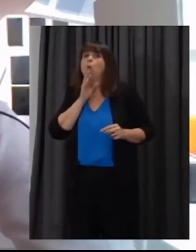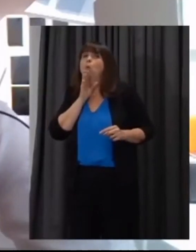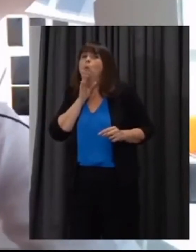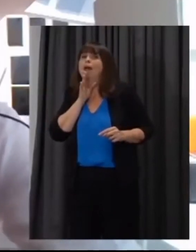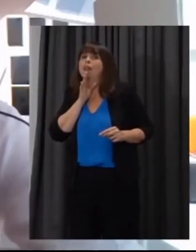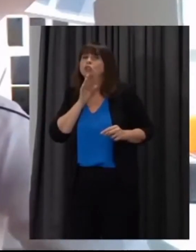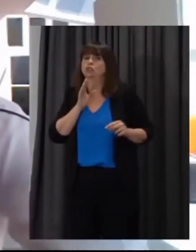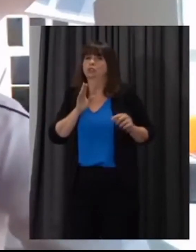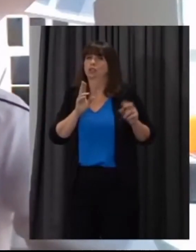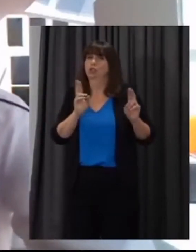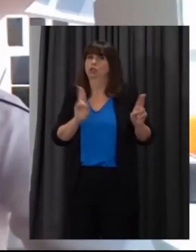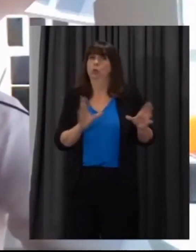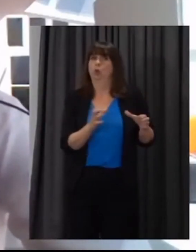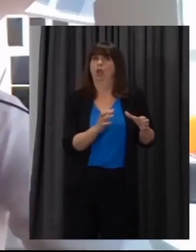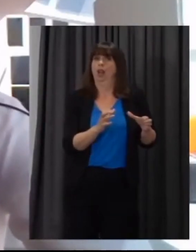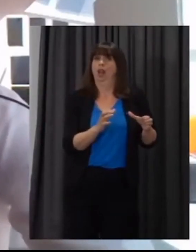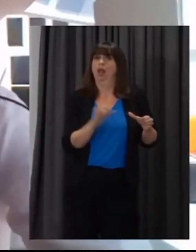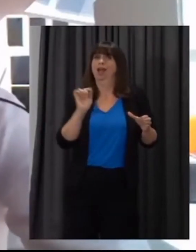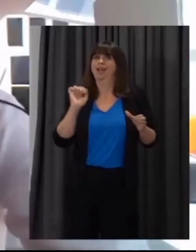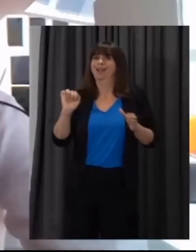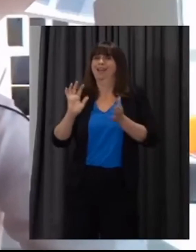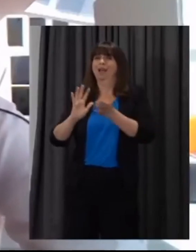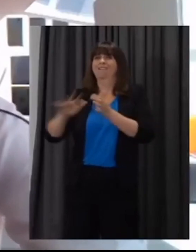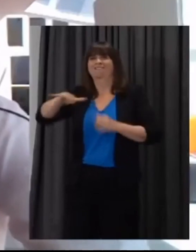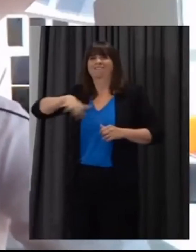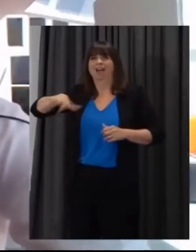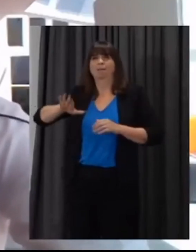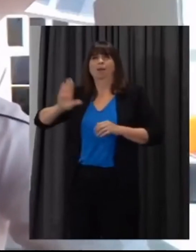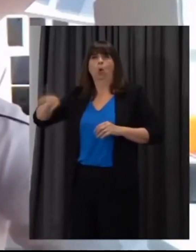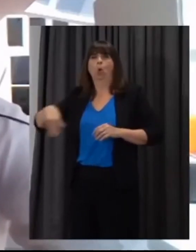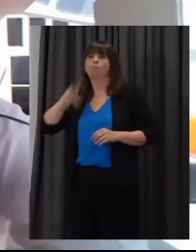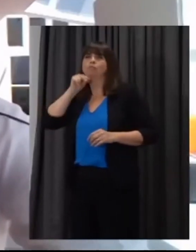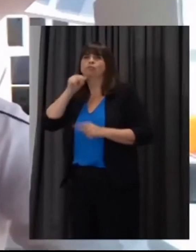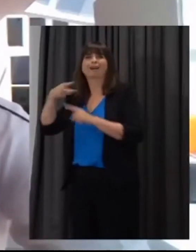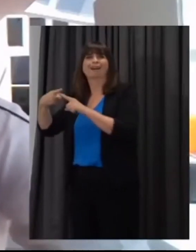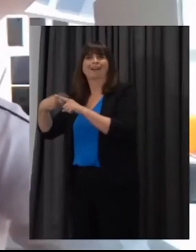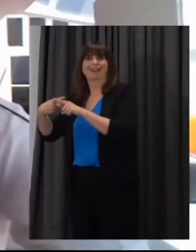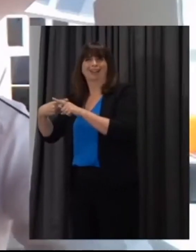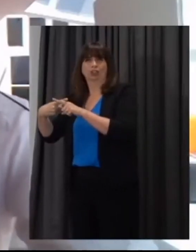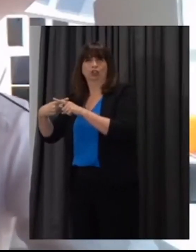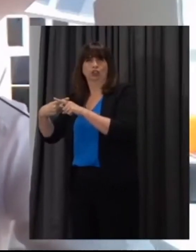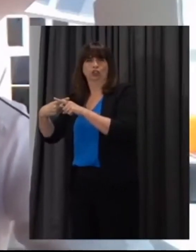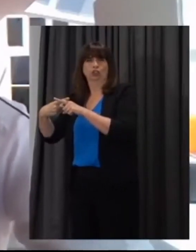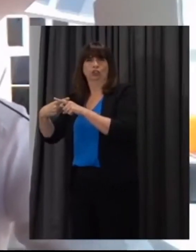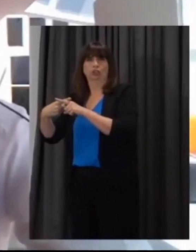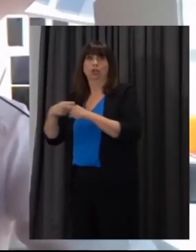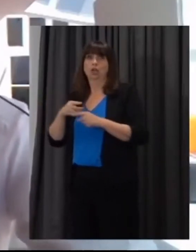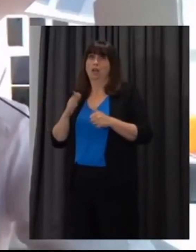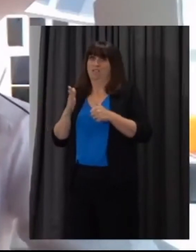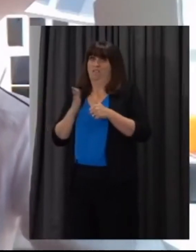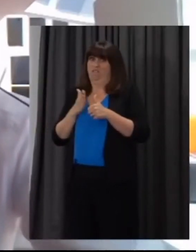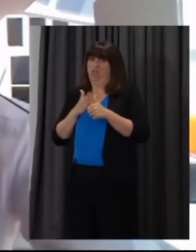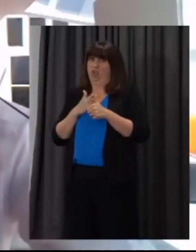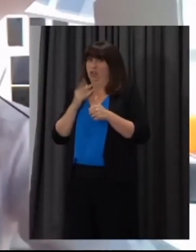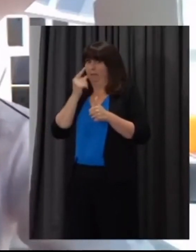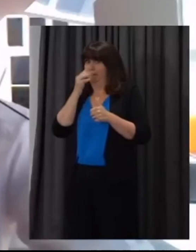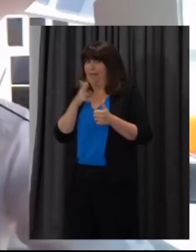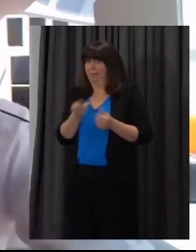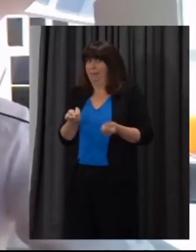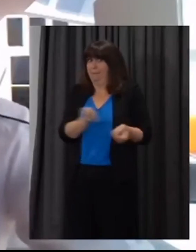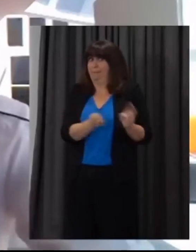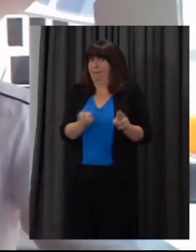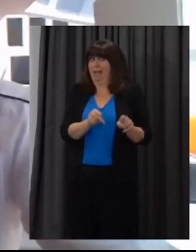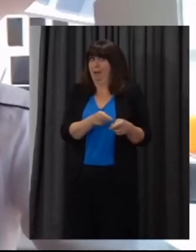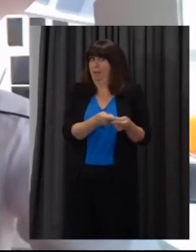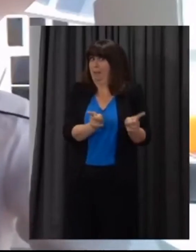schools from an english-speaking background english-speaking home might be among the first to return is that still under consideration